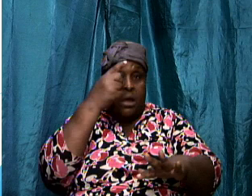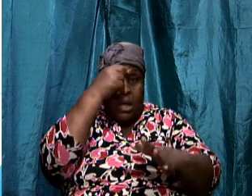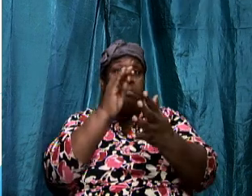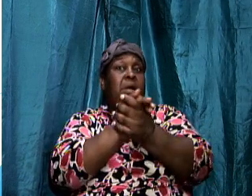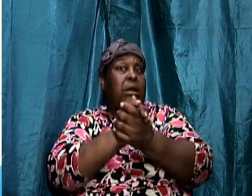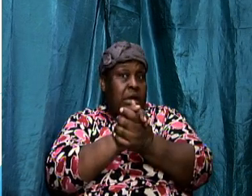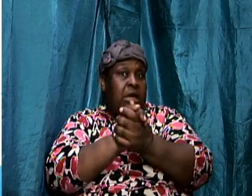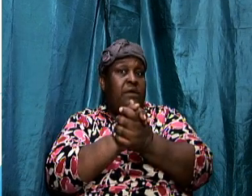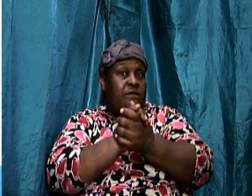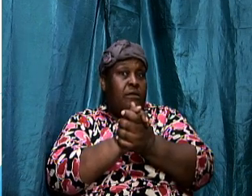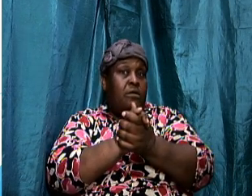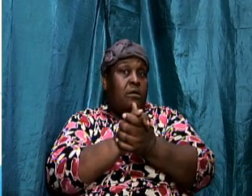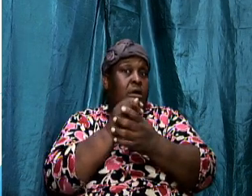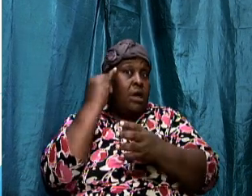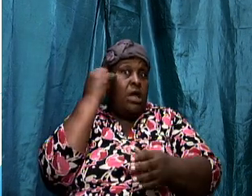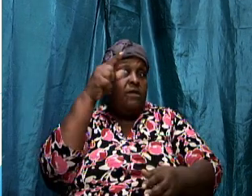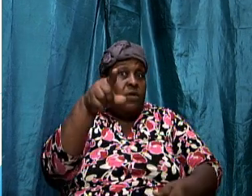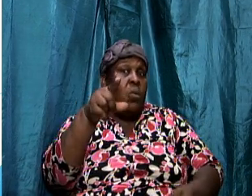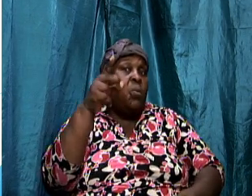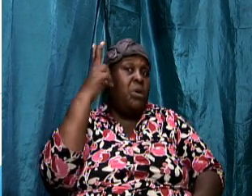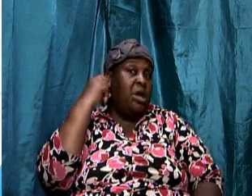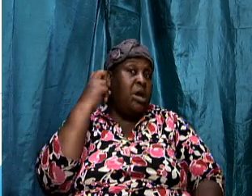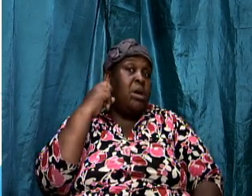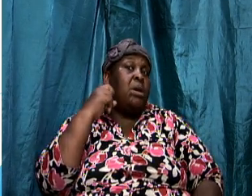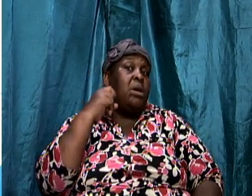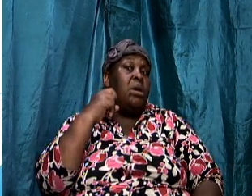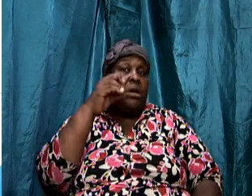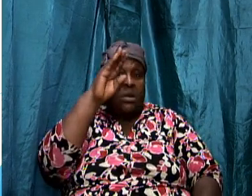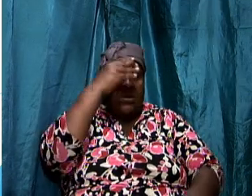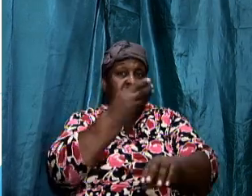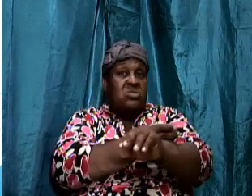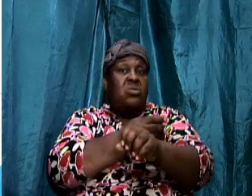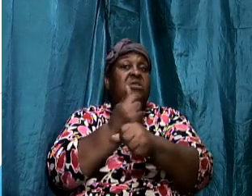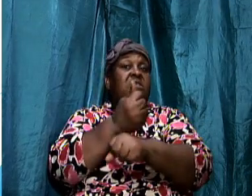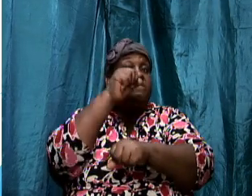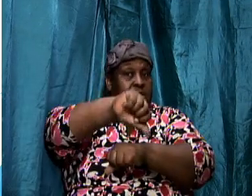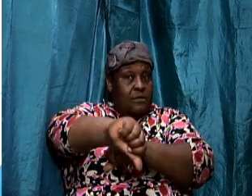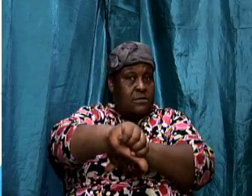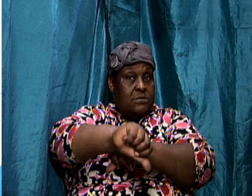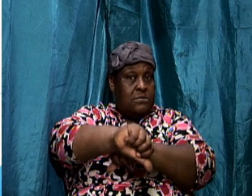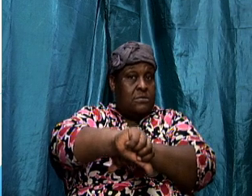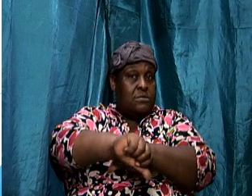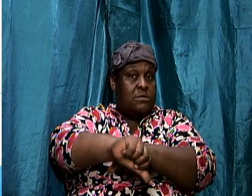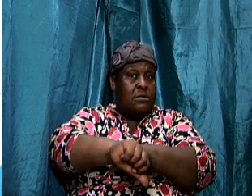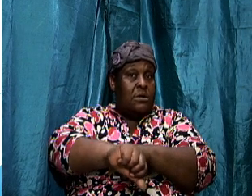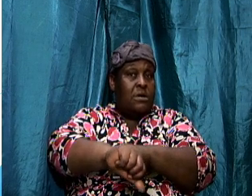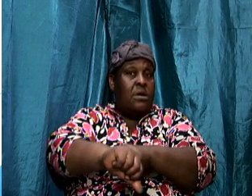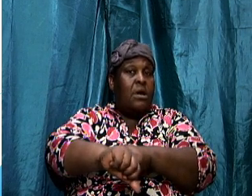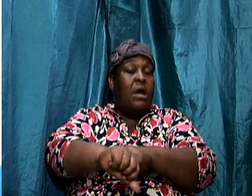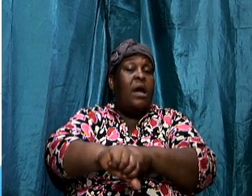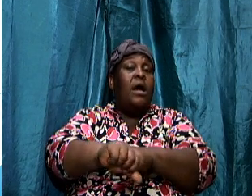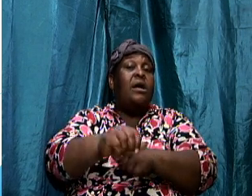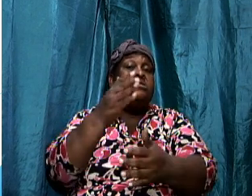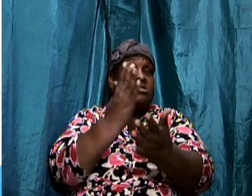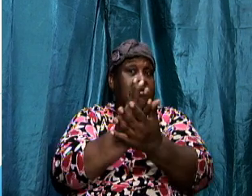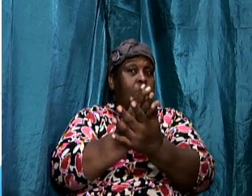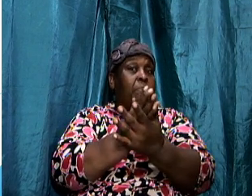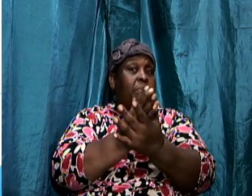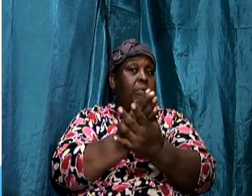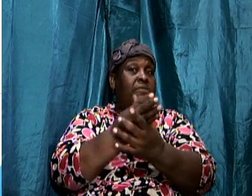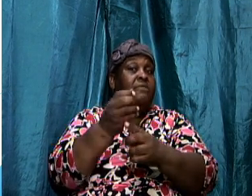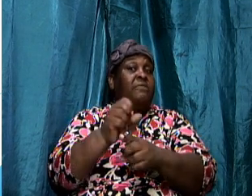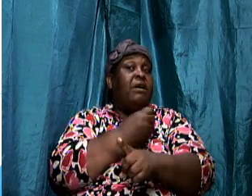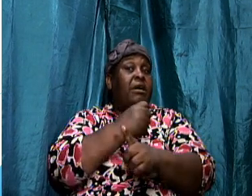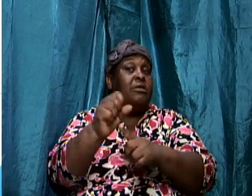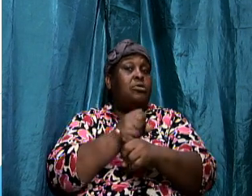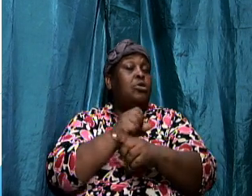but if you should hear that he has been defeated and retired do not believe